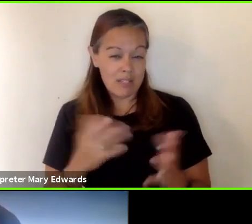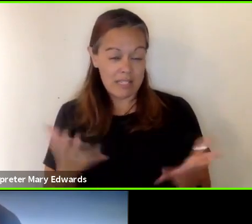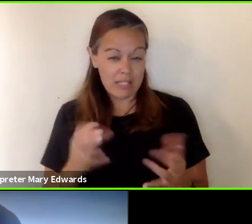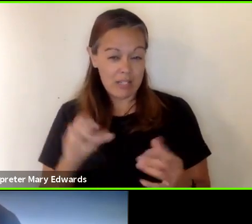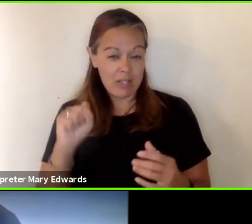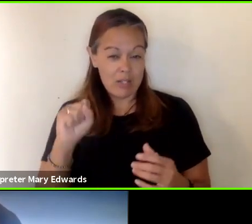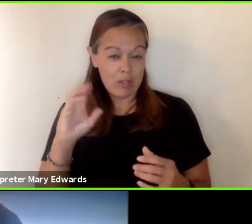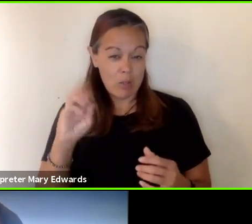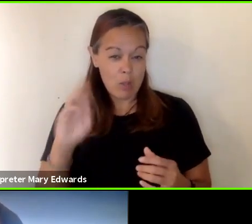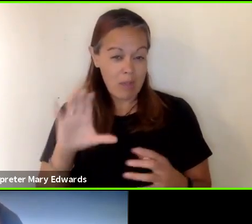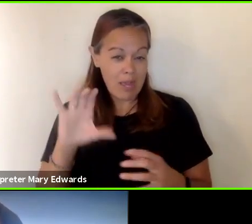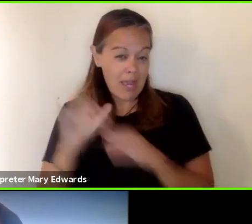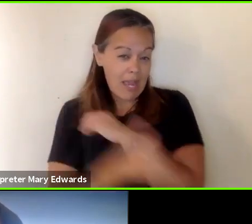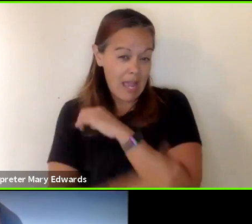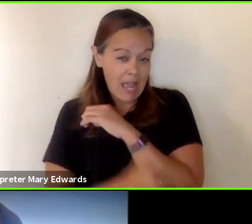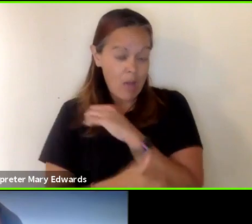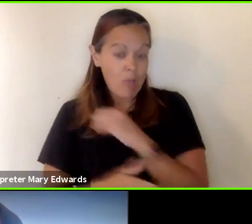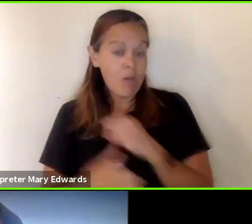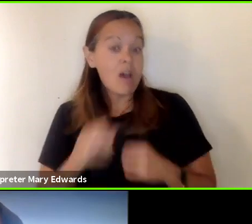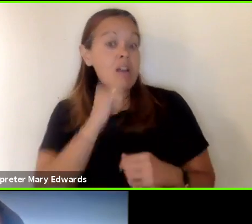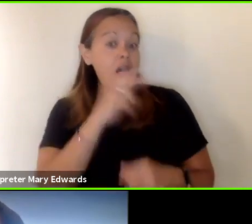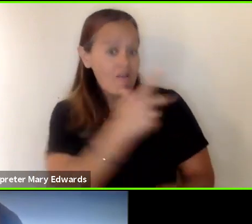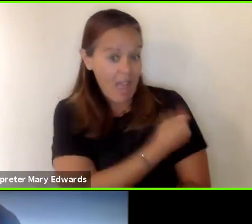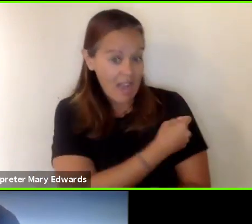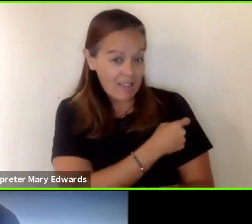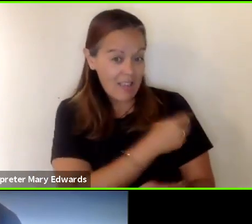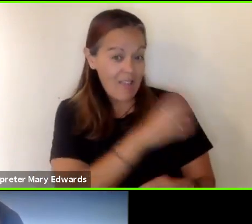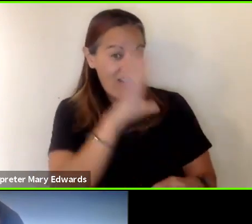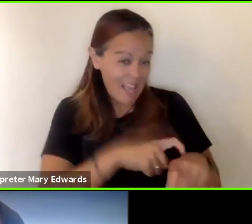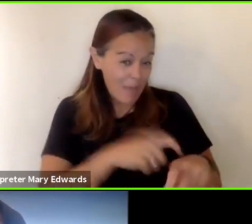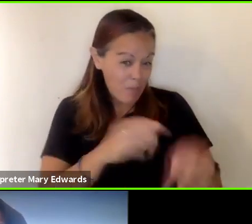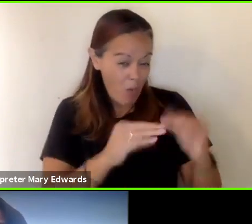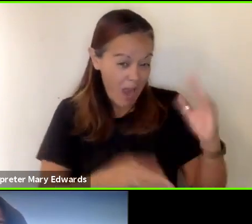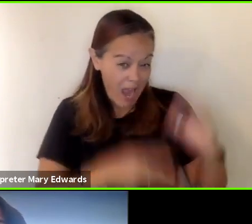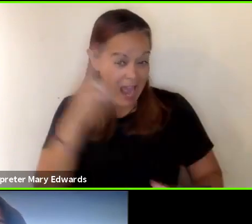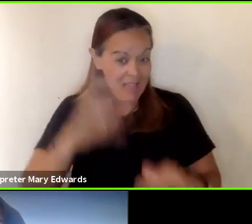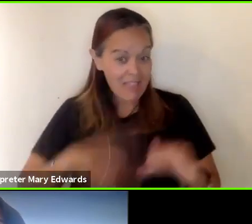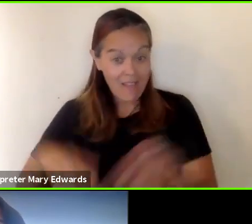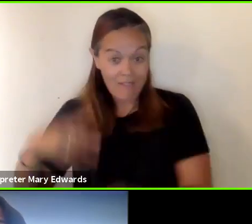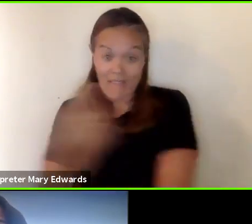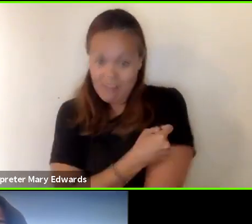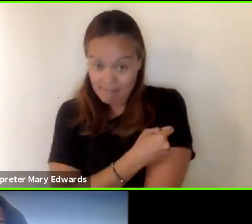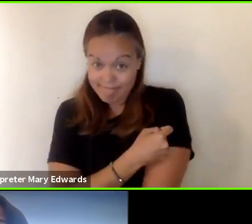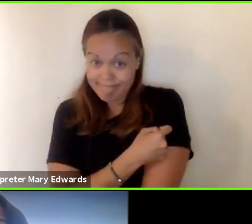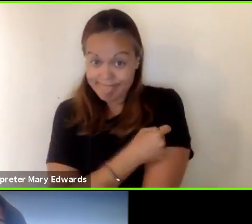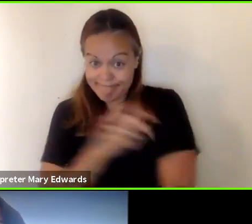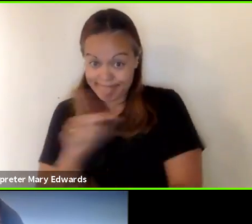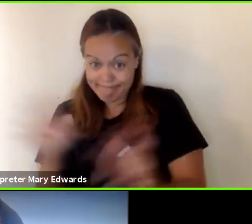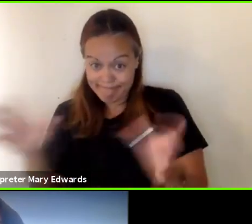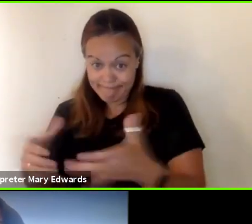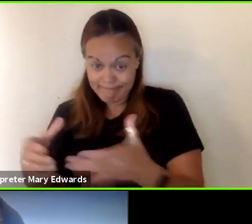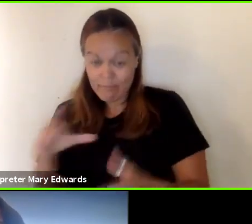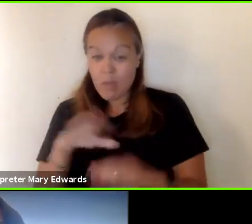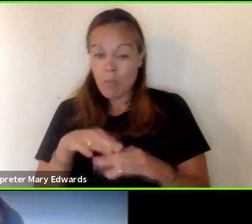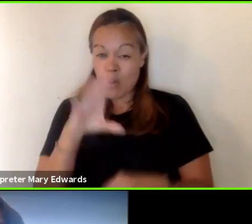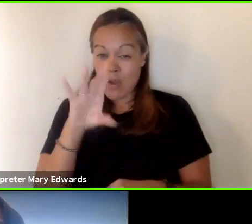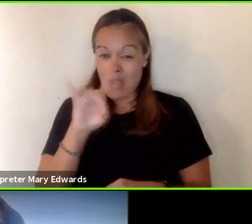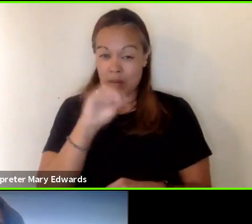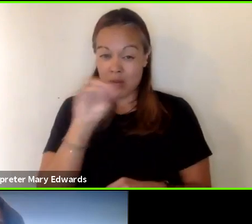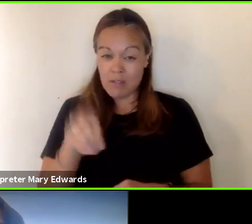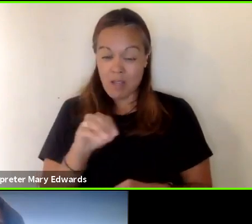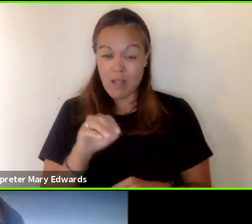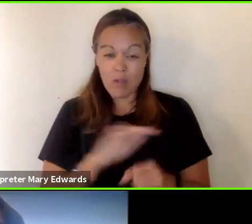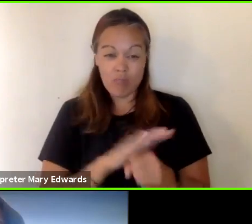among unvaccinated residents than in our vaccinated population more than 80 percent of those covered